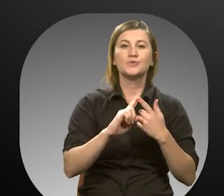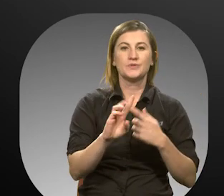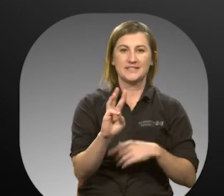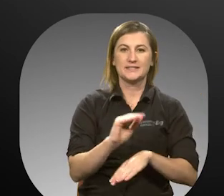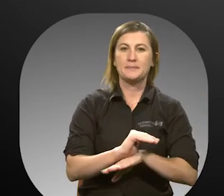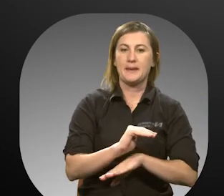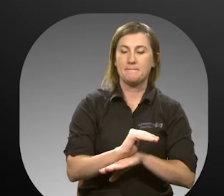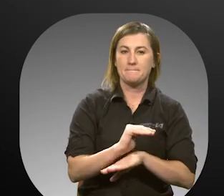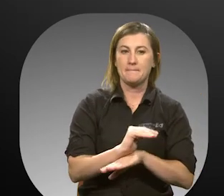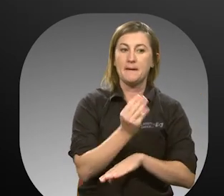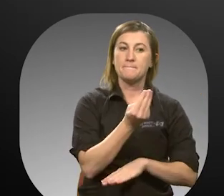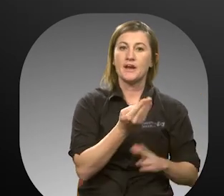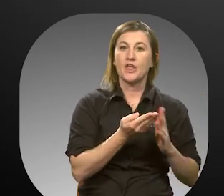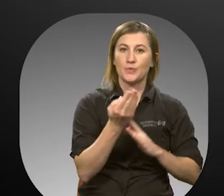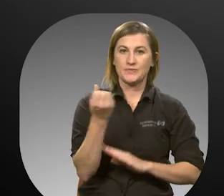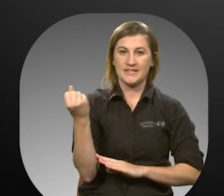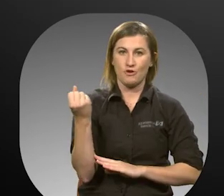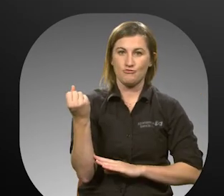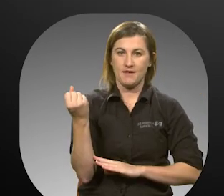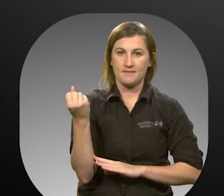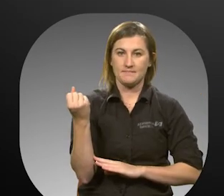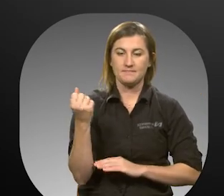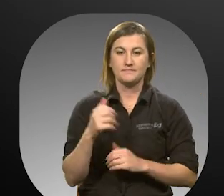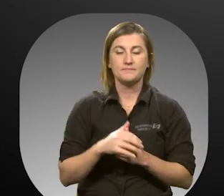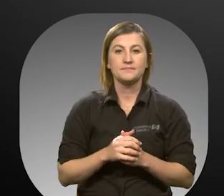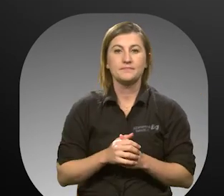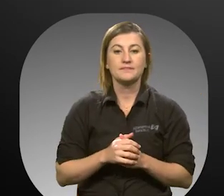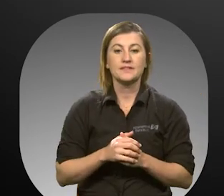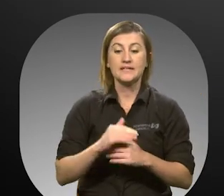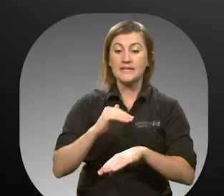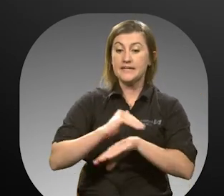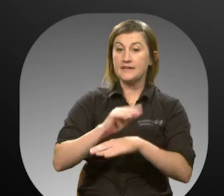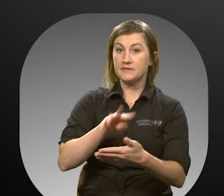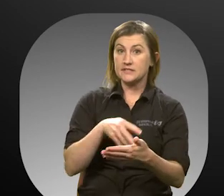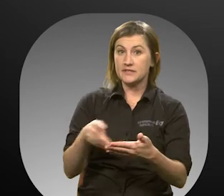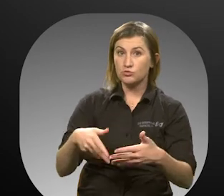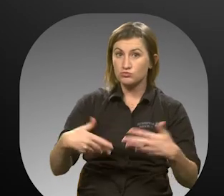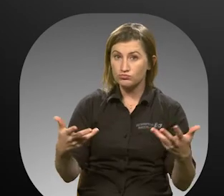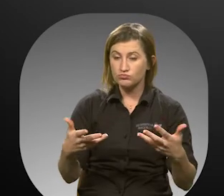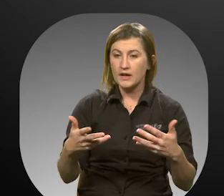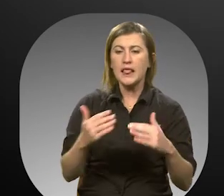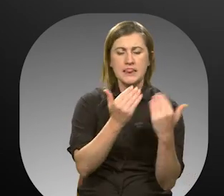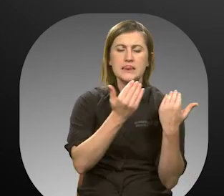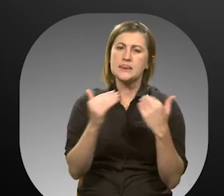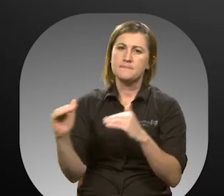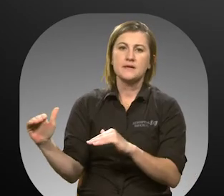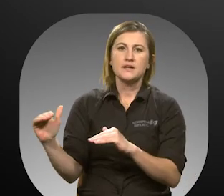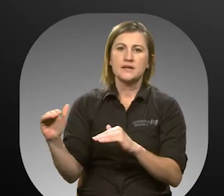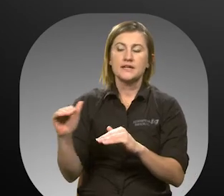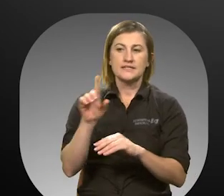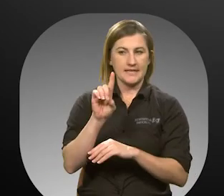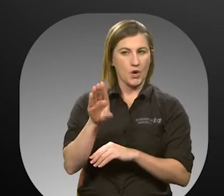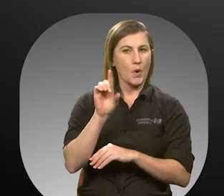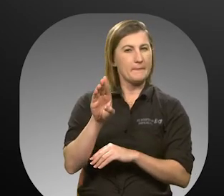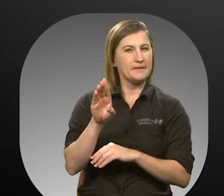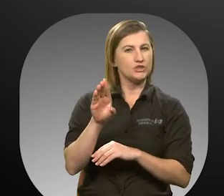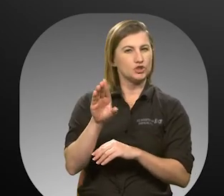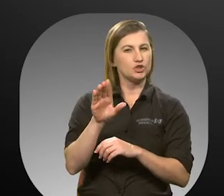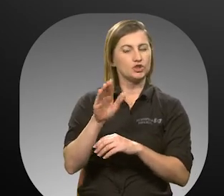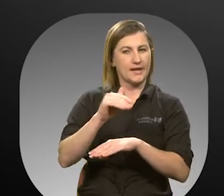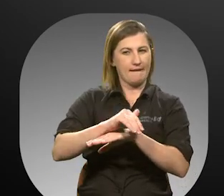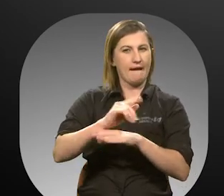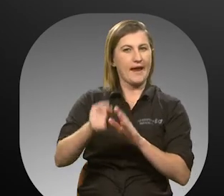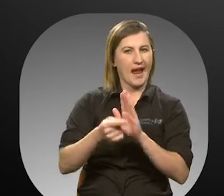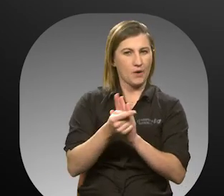to 6 p.m. Monday through Saturday. Evening Schedule. Limited service is available in Daytona during evening